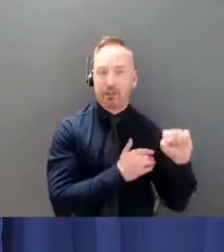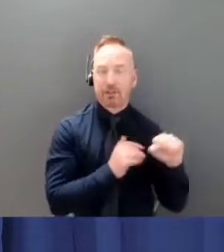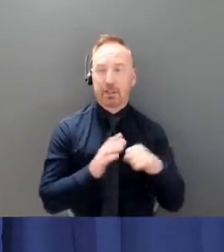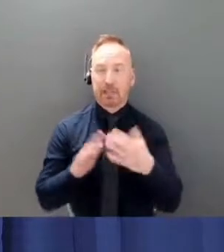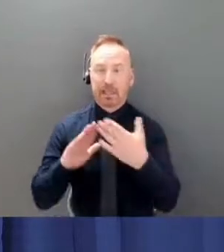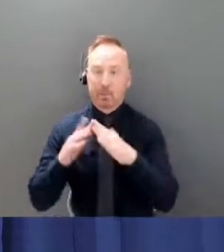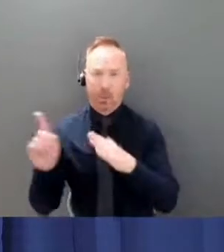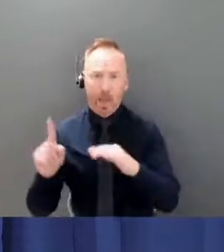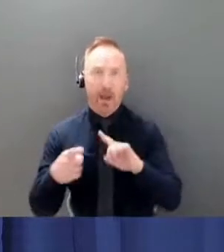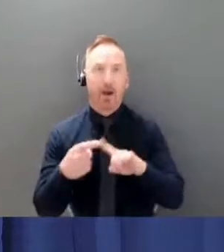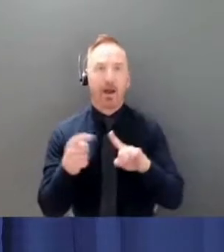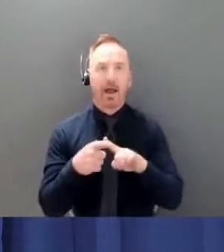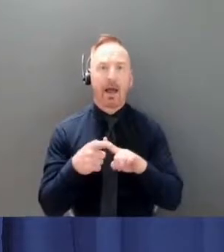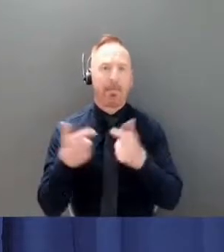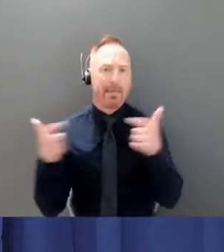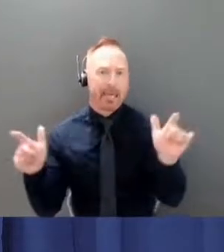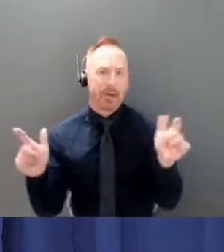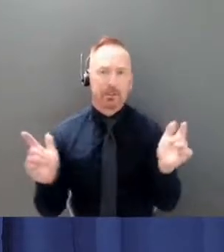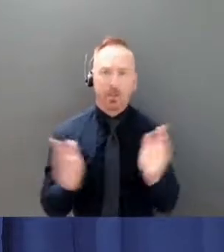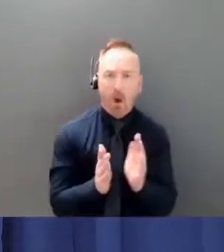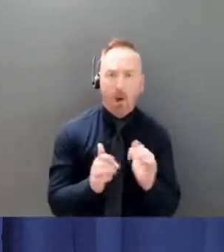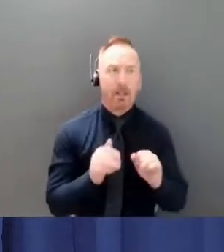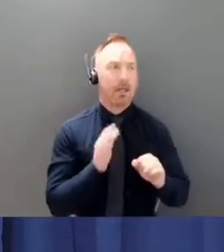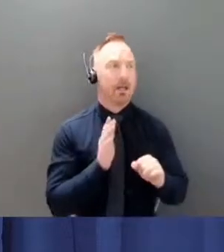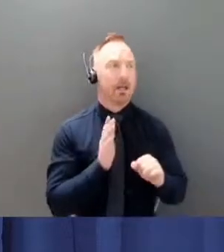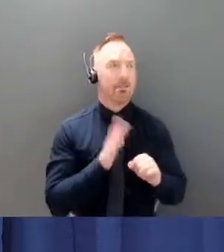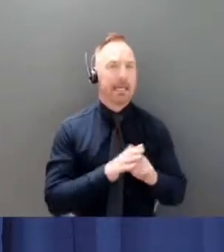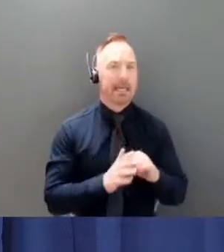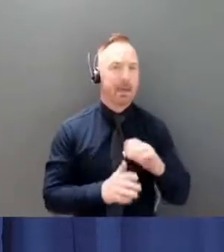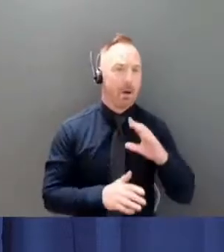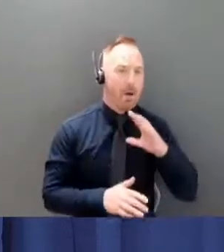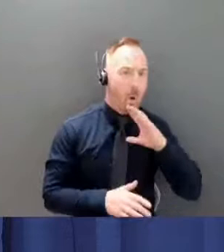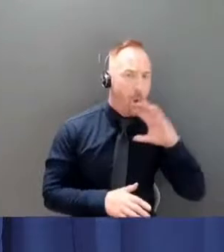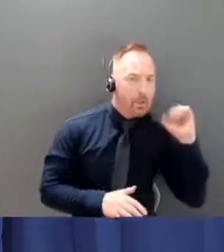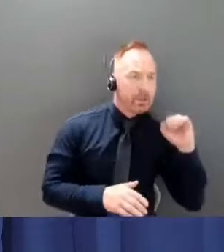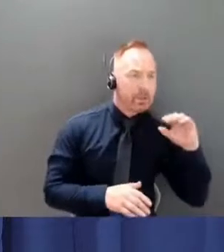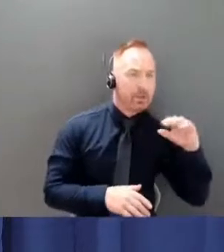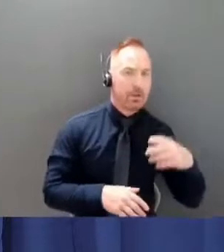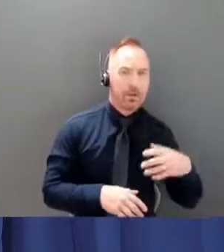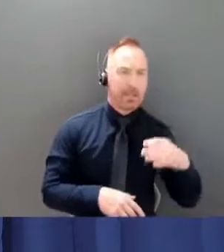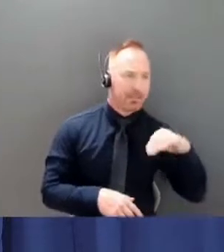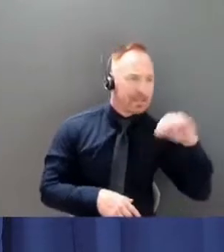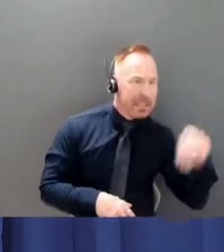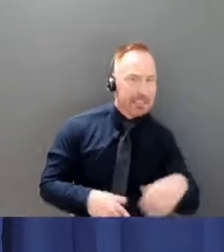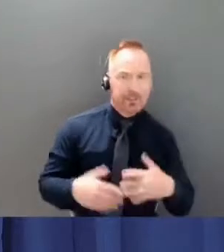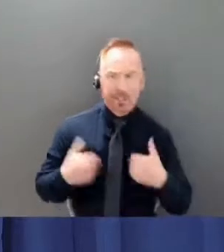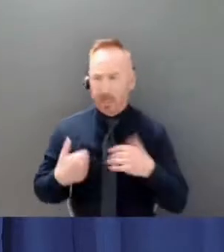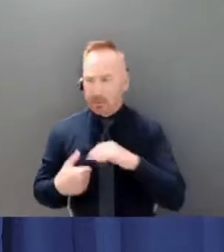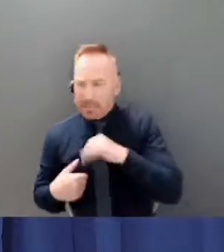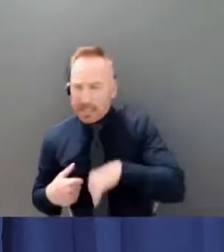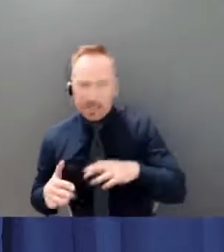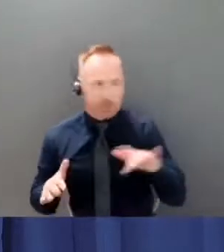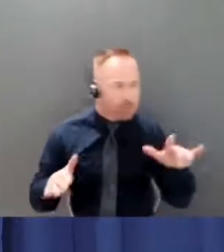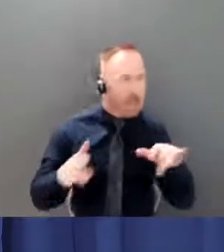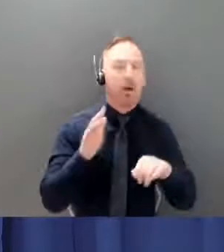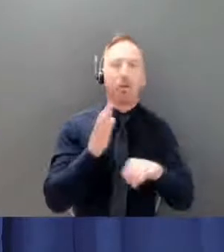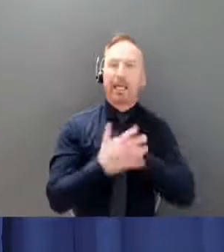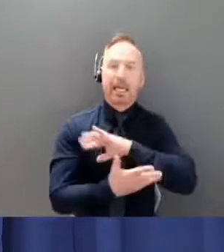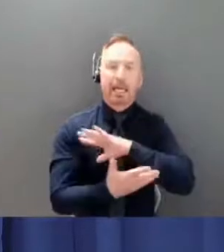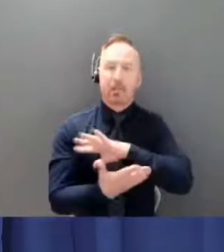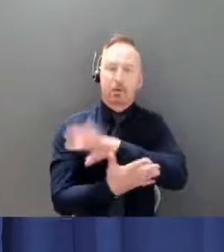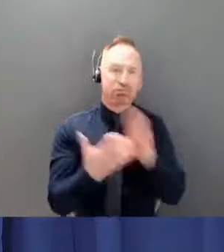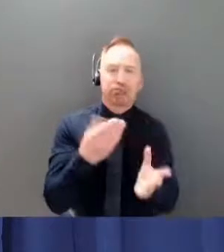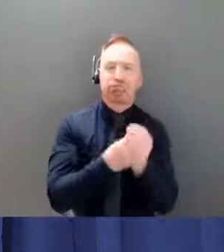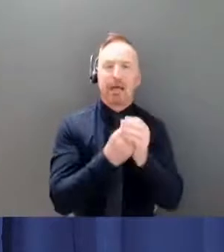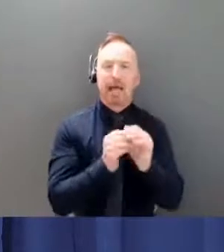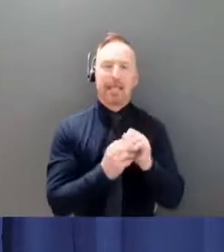distribution of of elders and put all of that information together into a conversation with community leaders and that's this is a